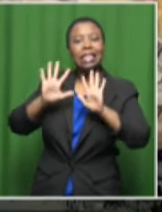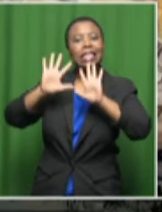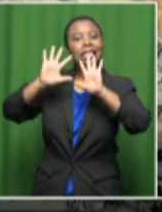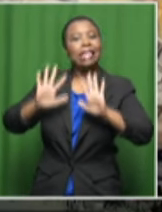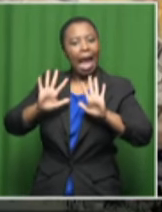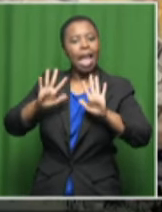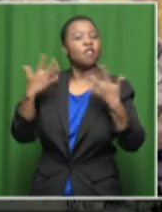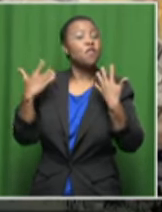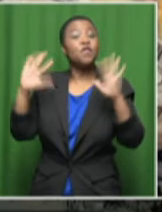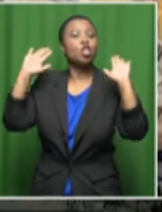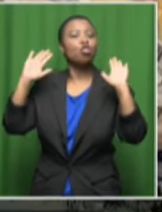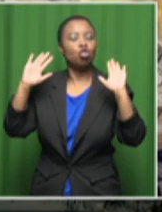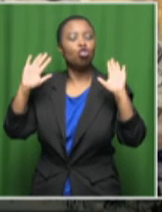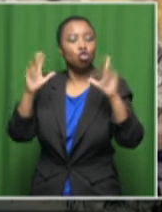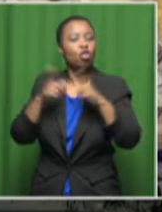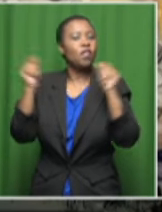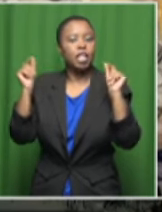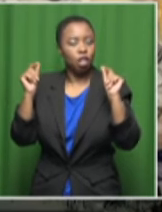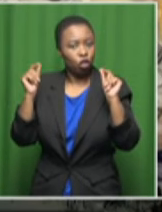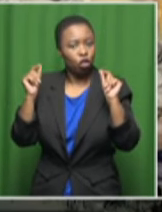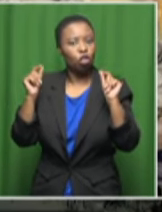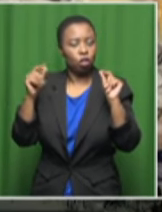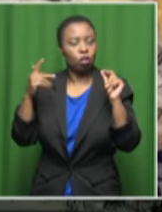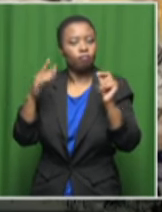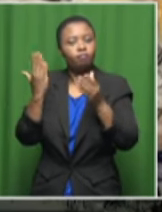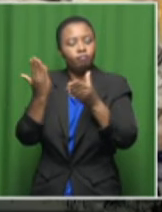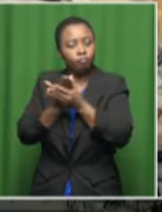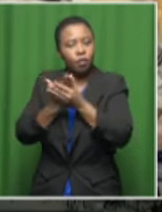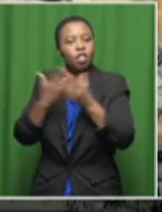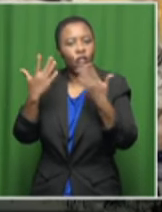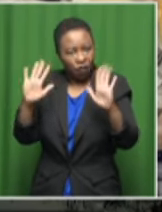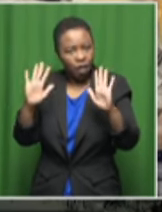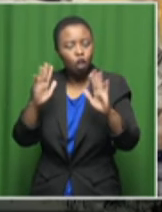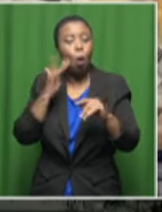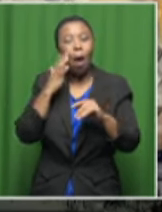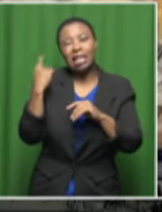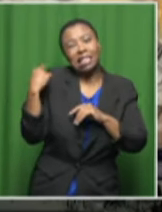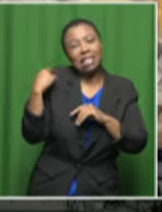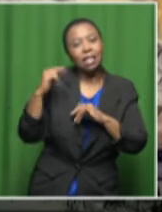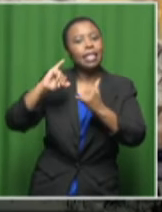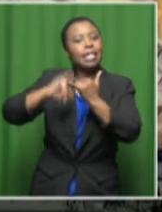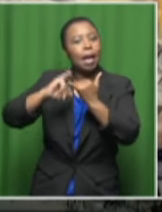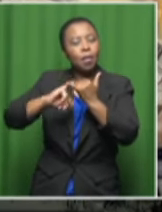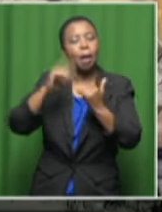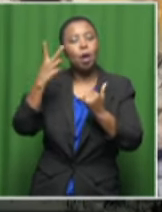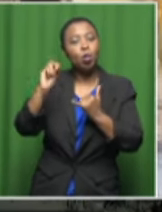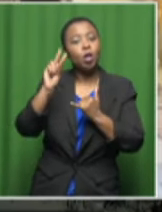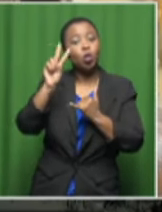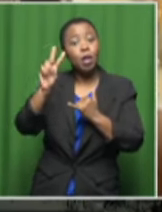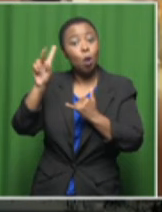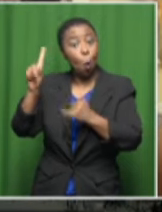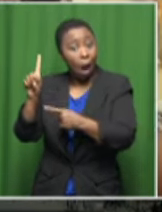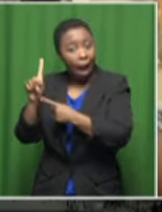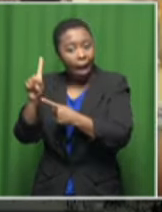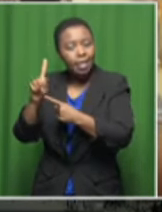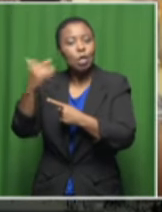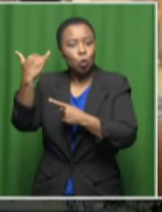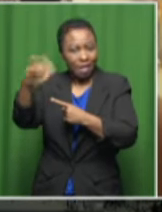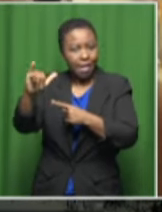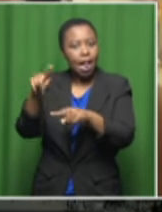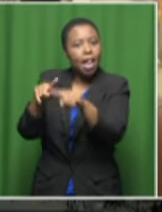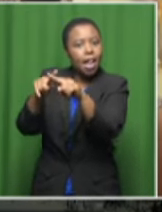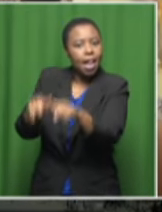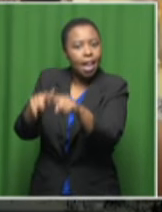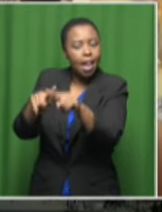finalized. That has been as of September 2021. So you still have 10 pending